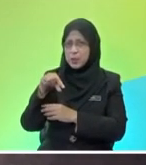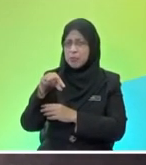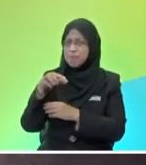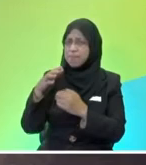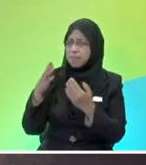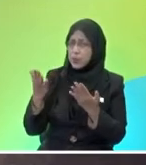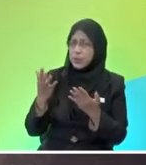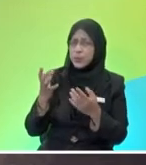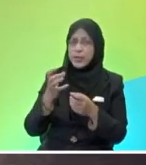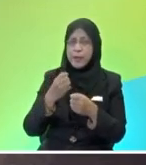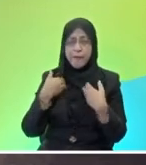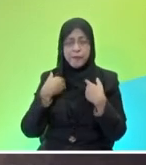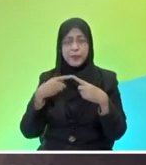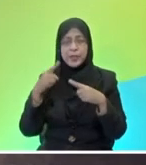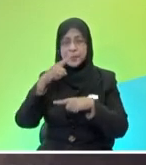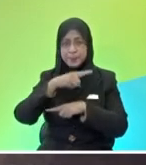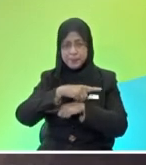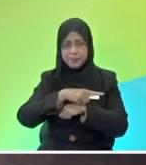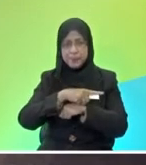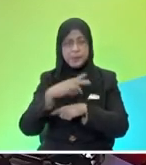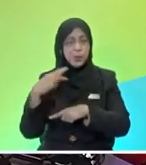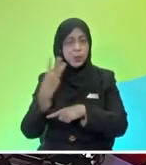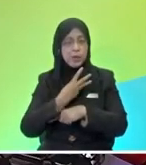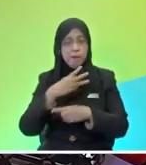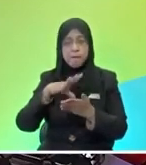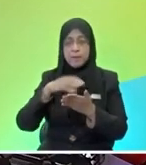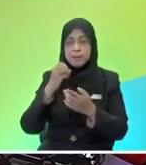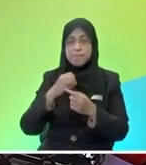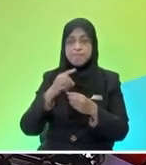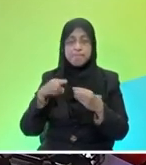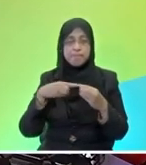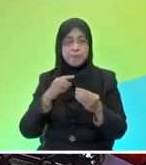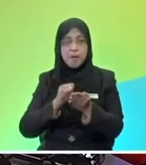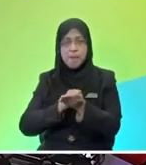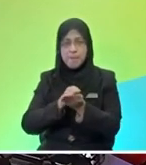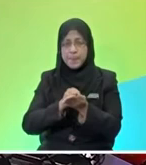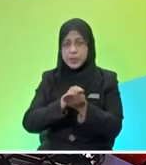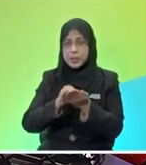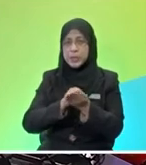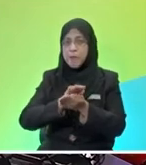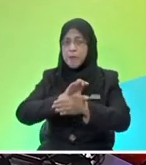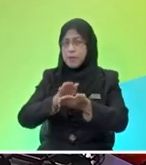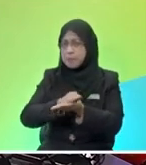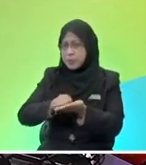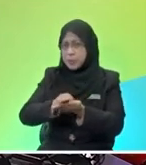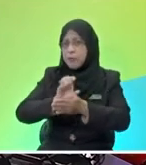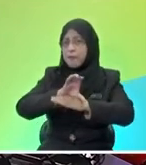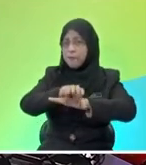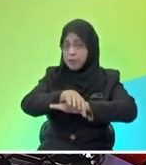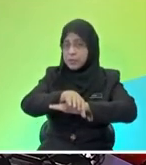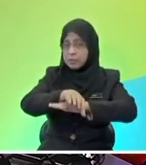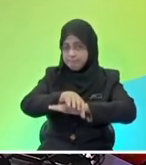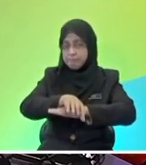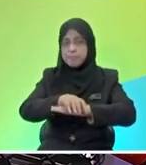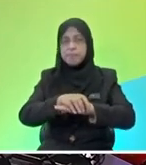learned together today okay so basically what we have learned today is about frictional frictional force we have learned about the effects of it